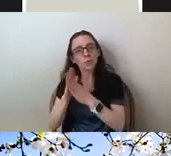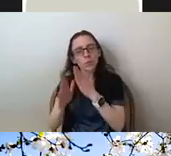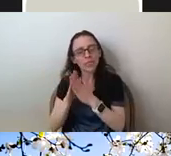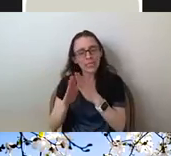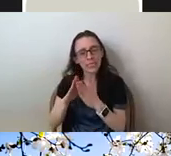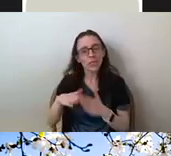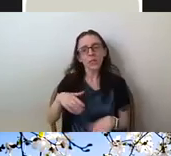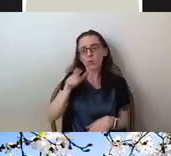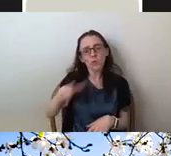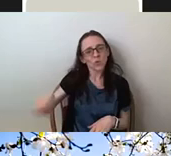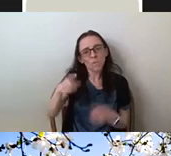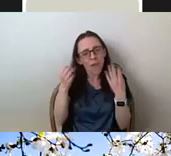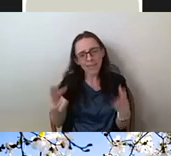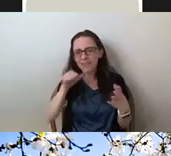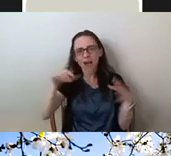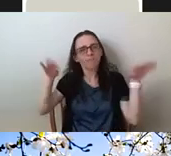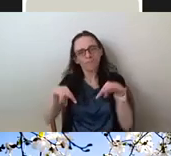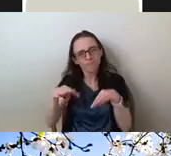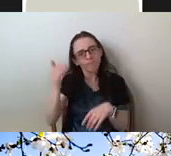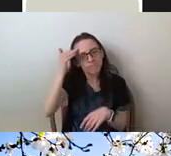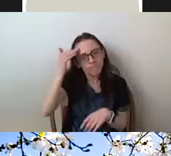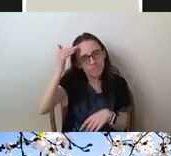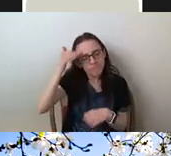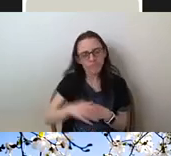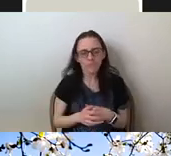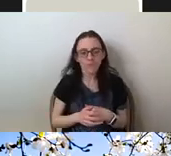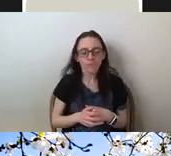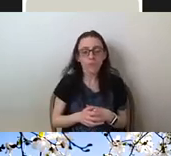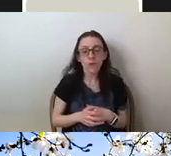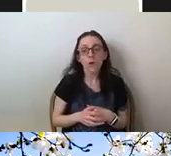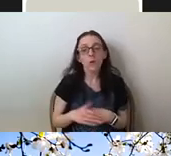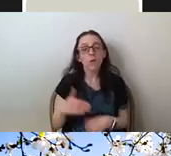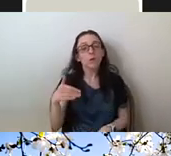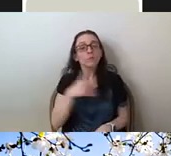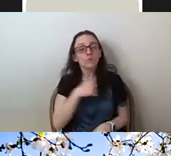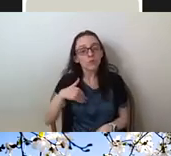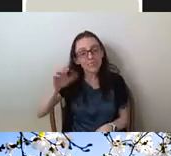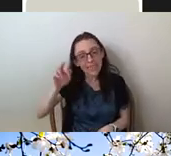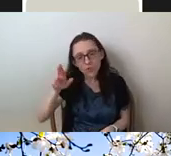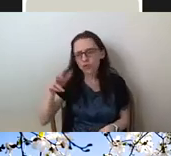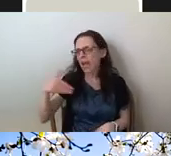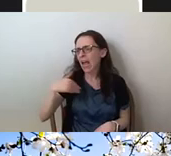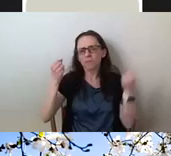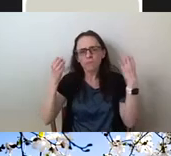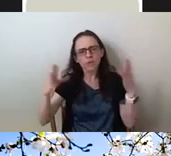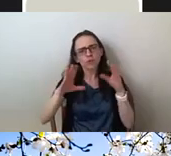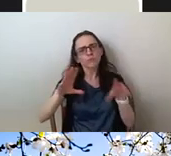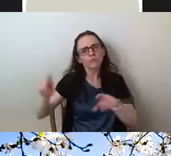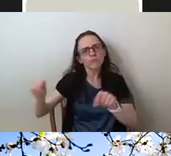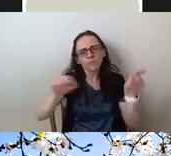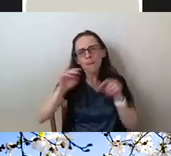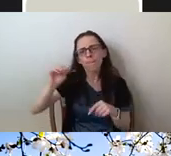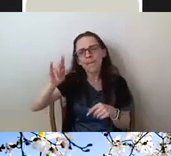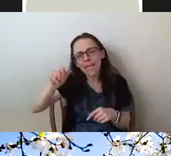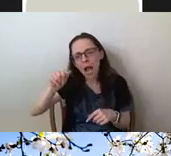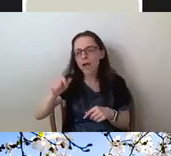While there is much awareness of breast cancer in the media due to celebrities being open about their experiences as BRCA